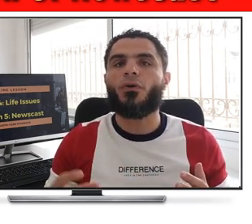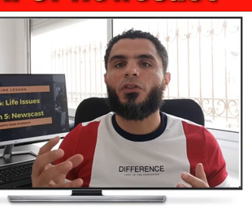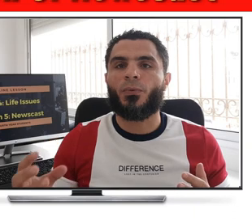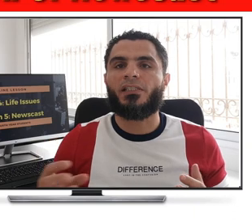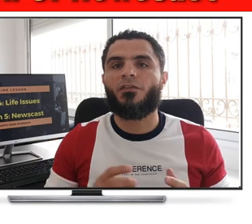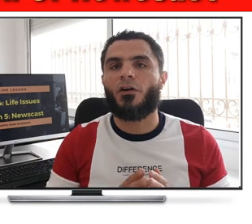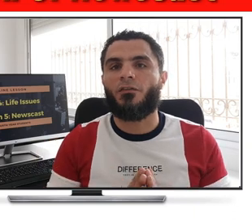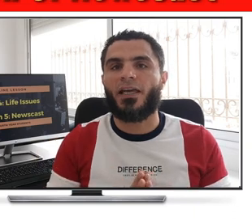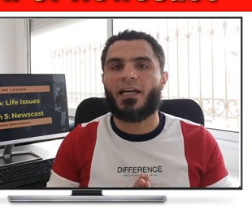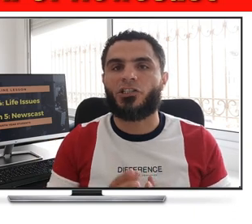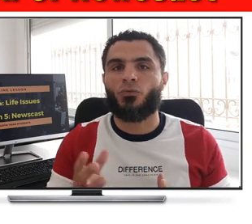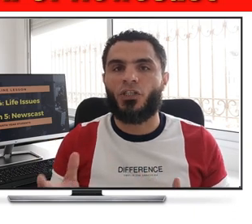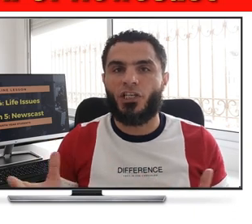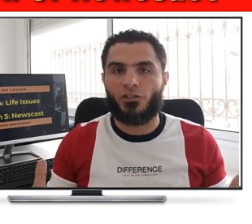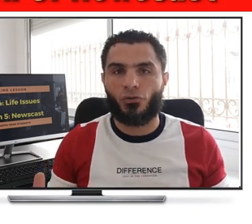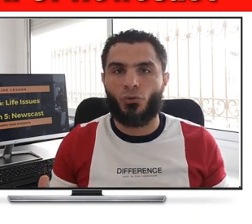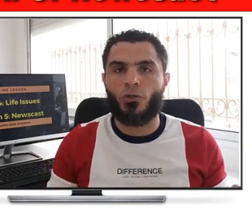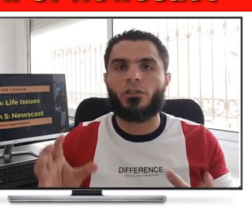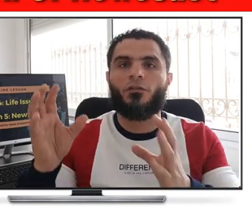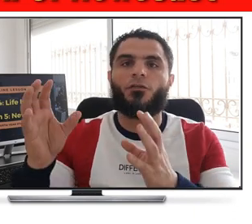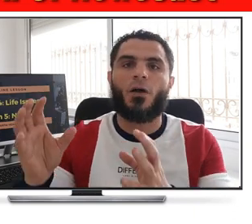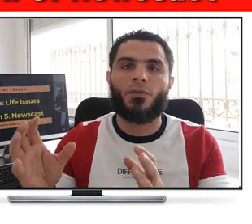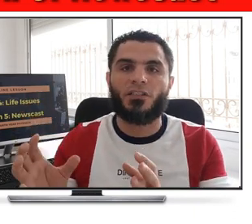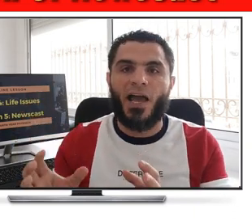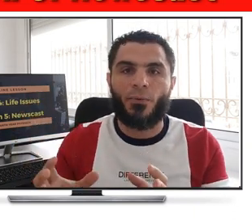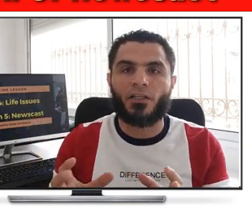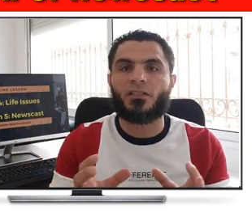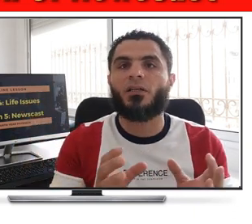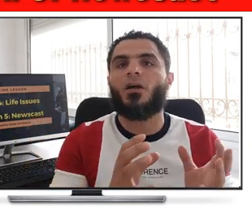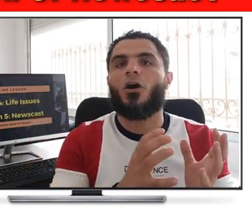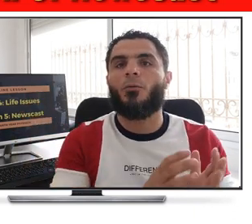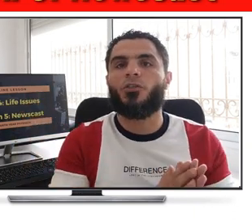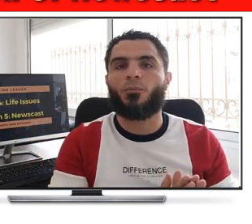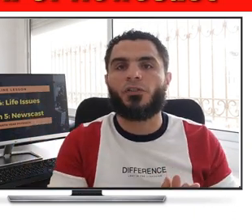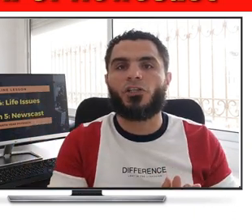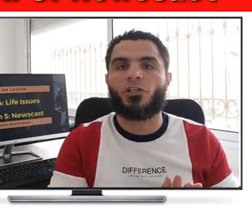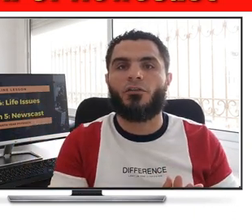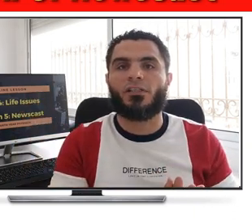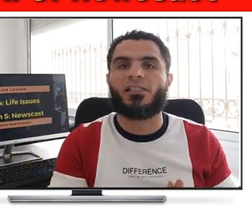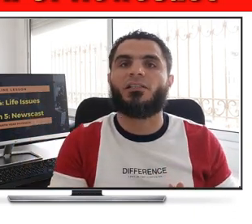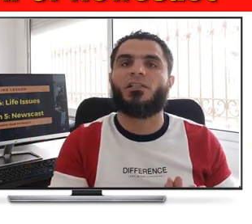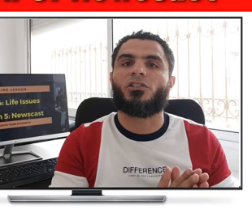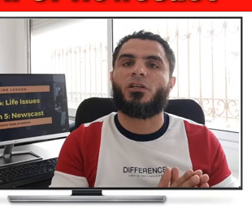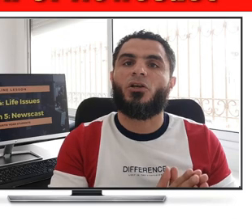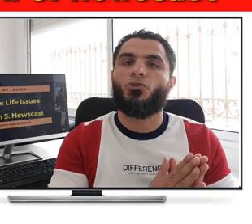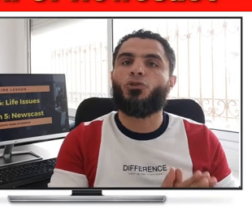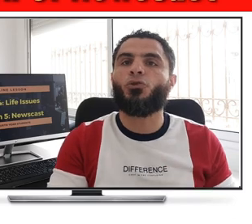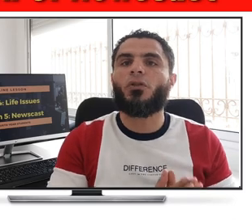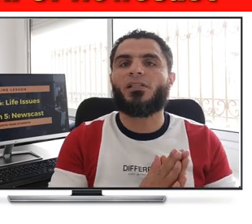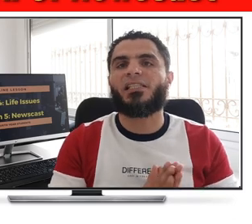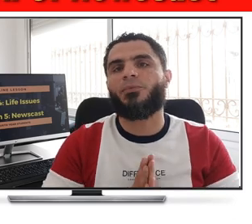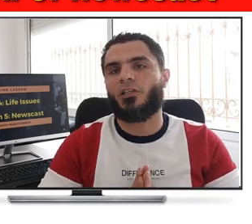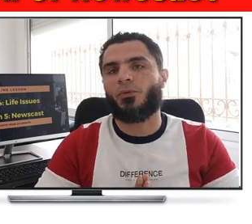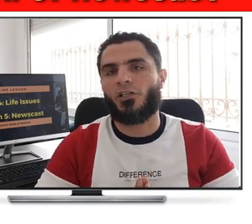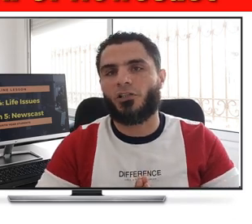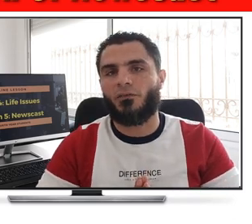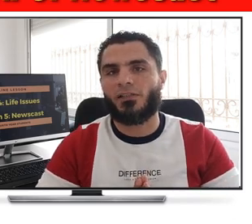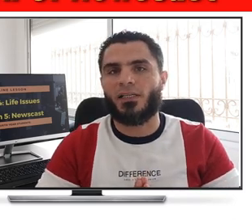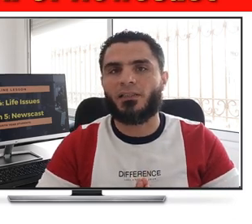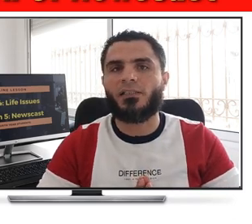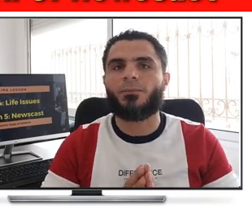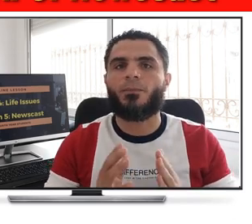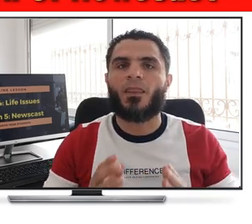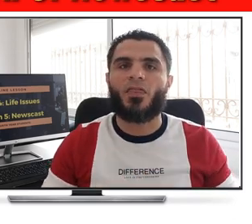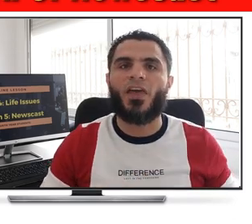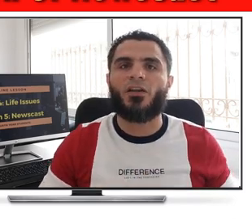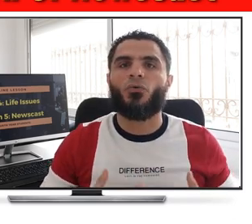we move the receiver of the action, which is schools, from the direct object position of the sentence to the subject position